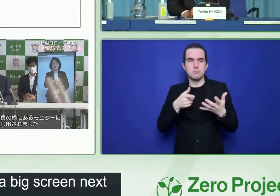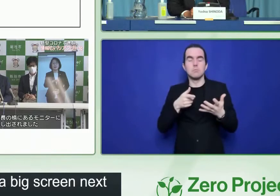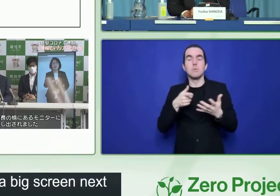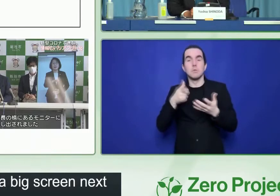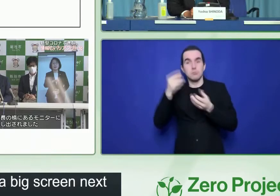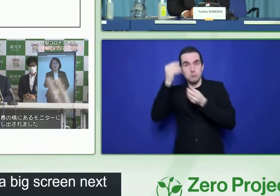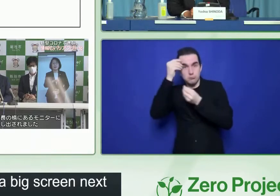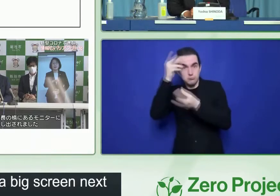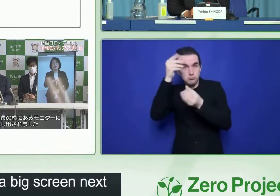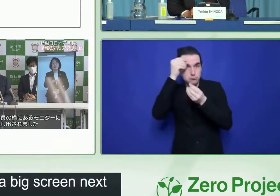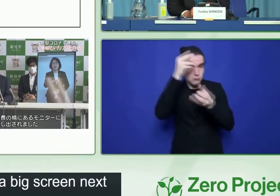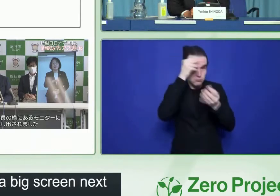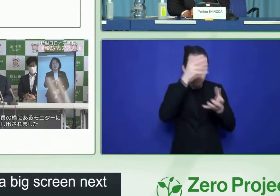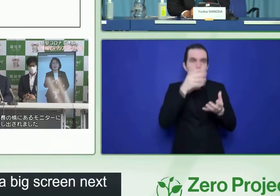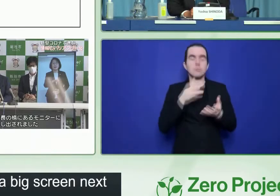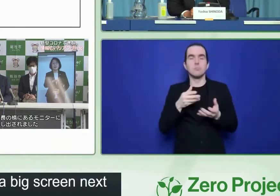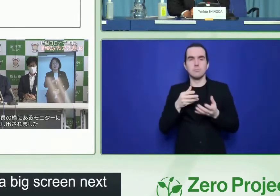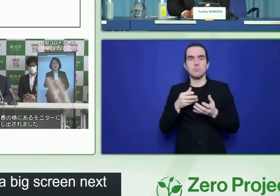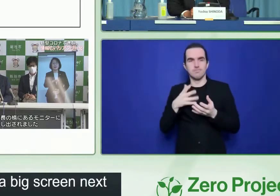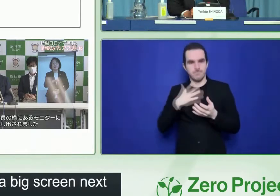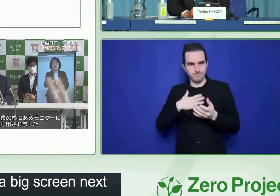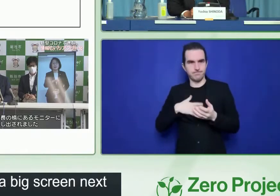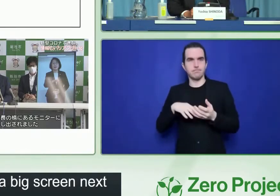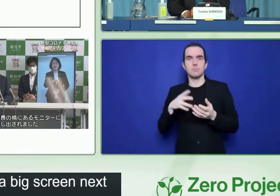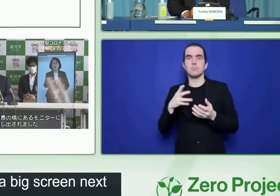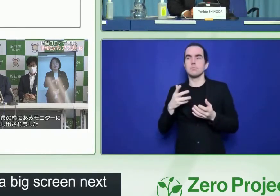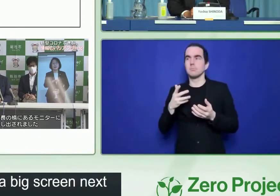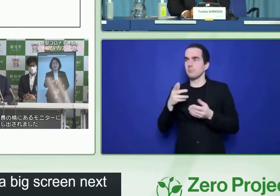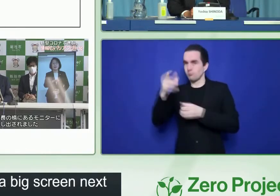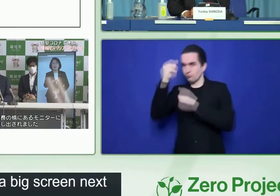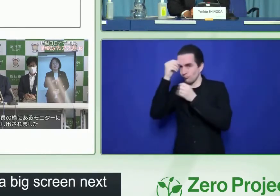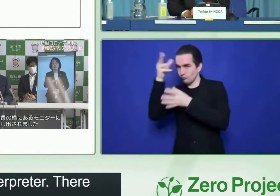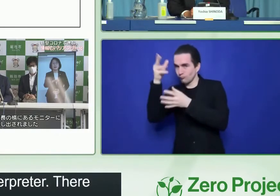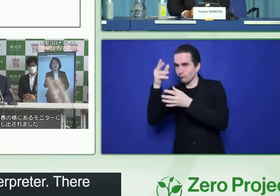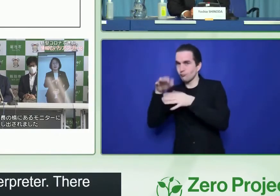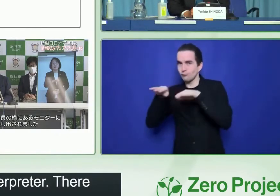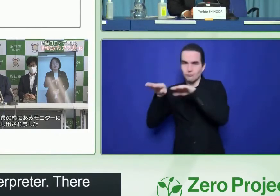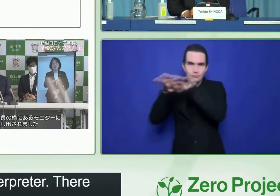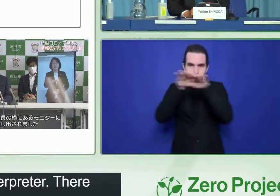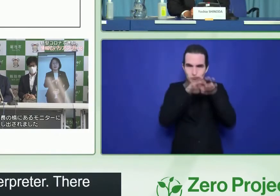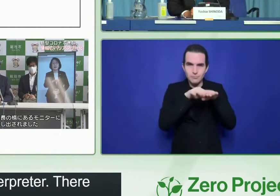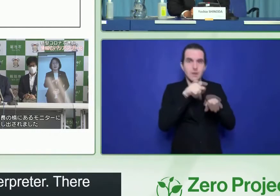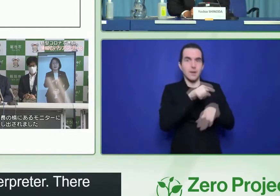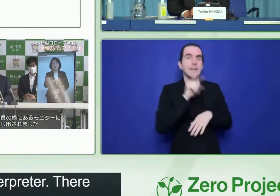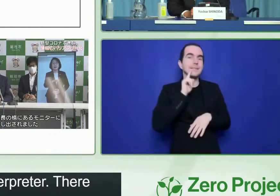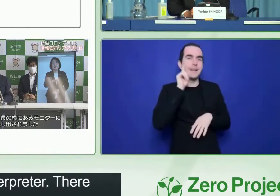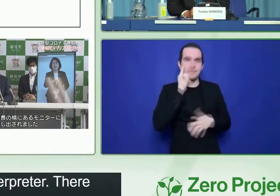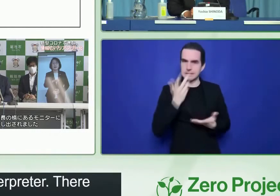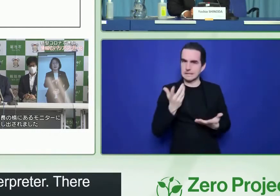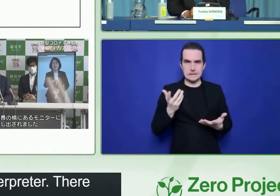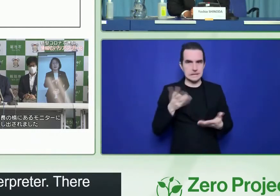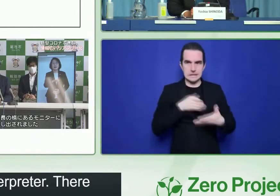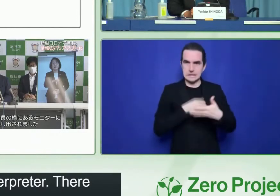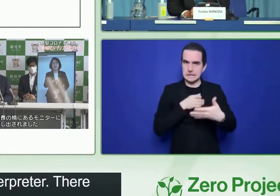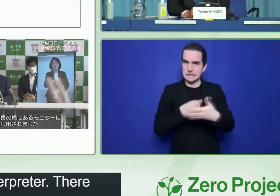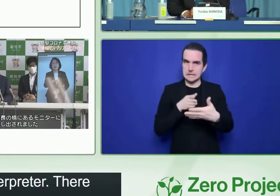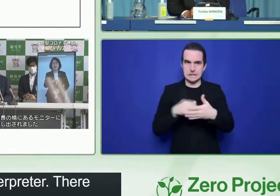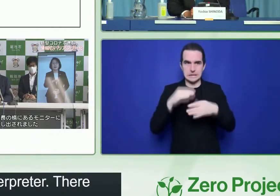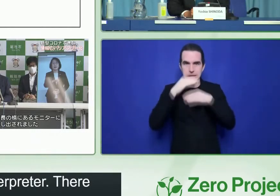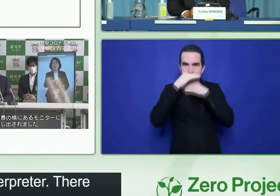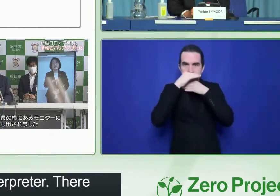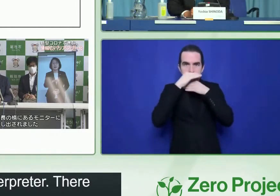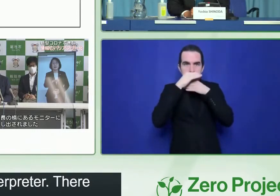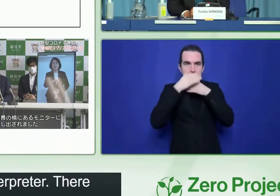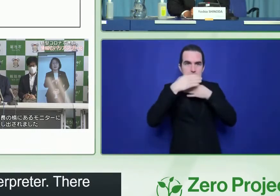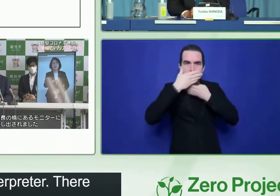of expertise as a broadcasting company. This system was first introduced